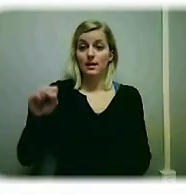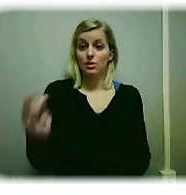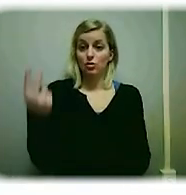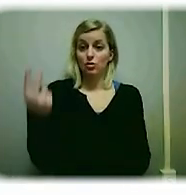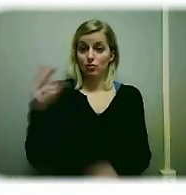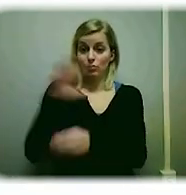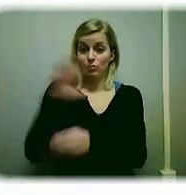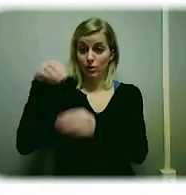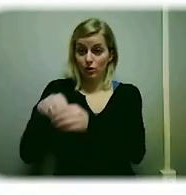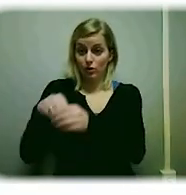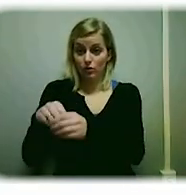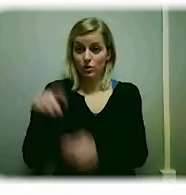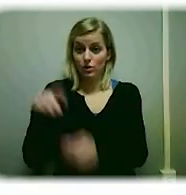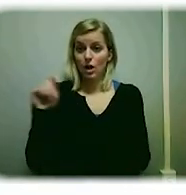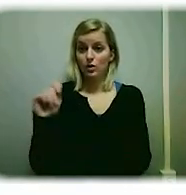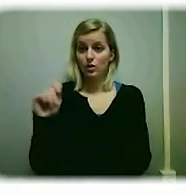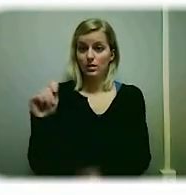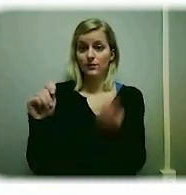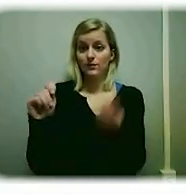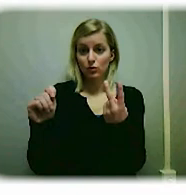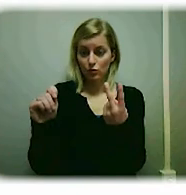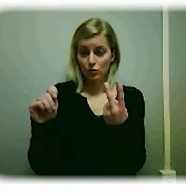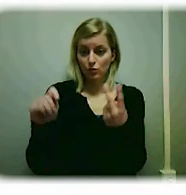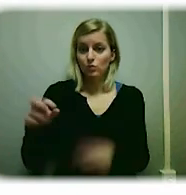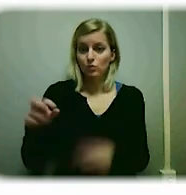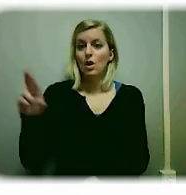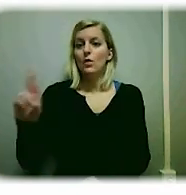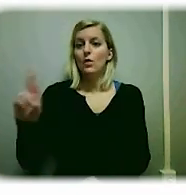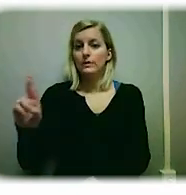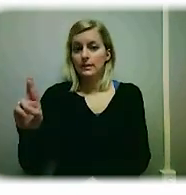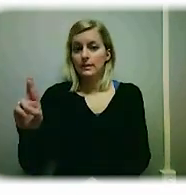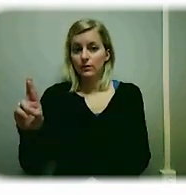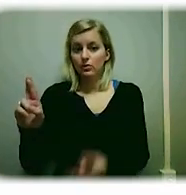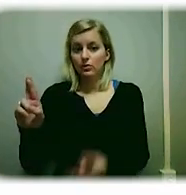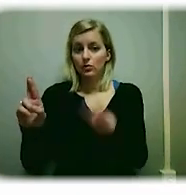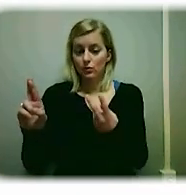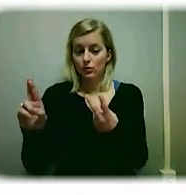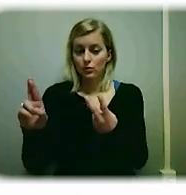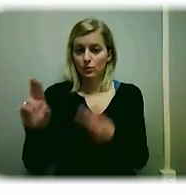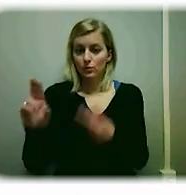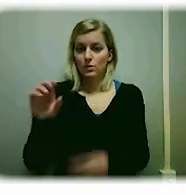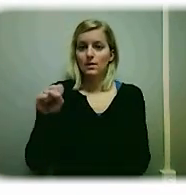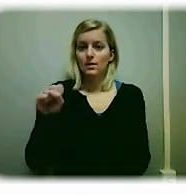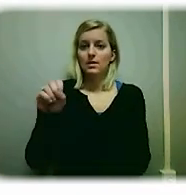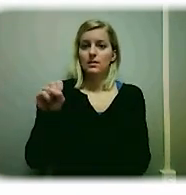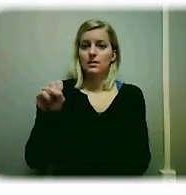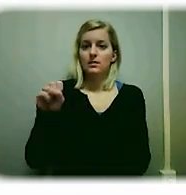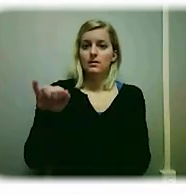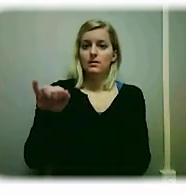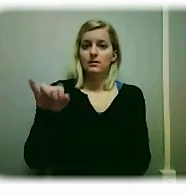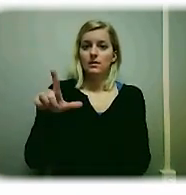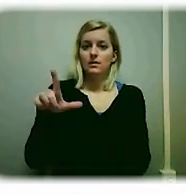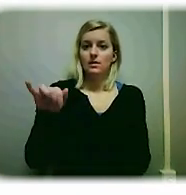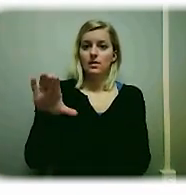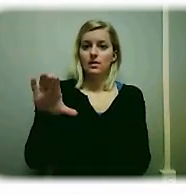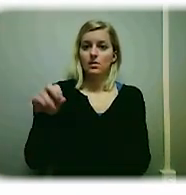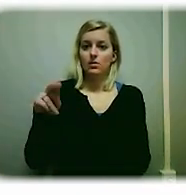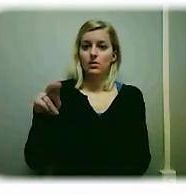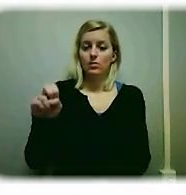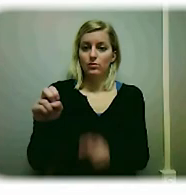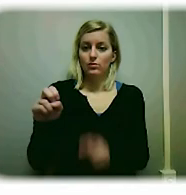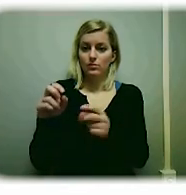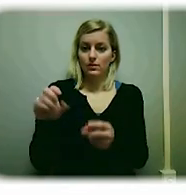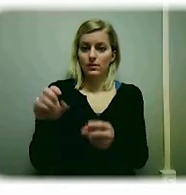Two transceivers, two lightweight headset microphones, one dual-bay charger, two silicone cases for the transceivers,